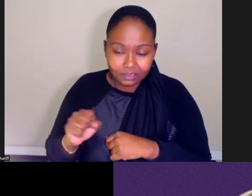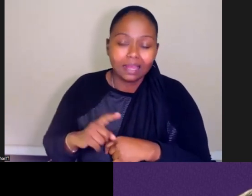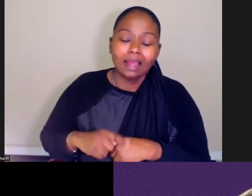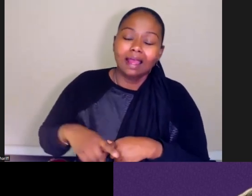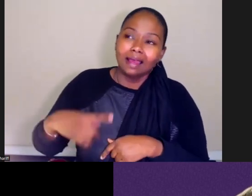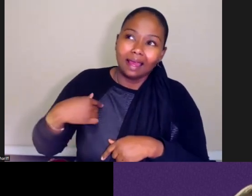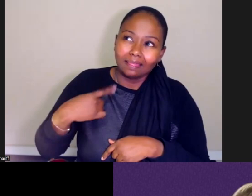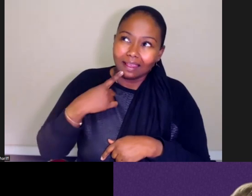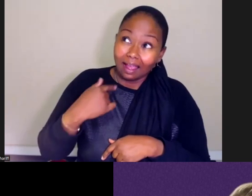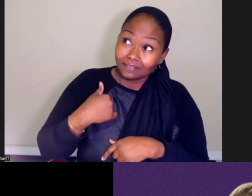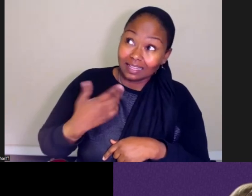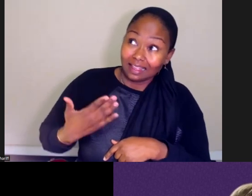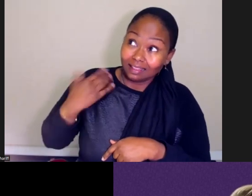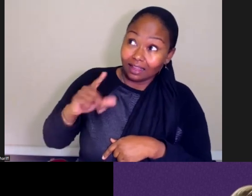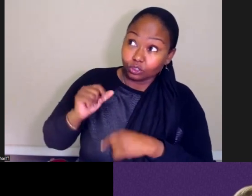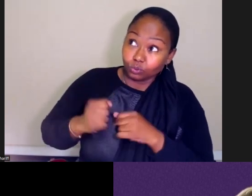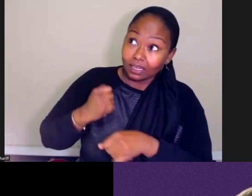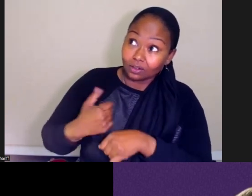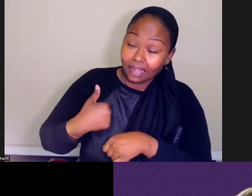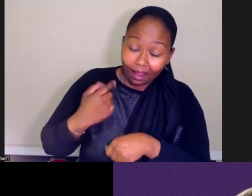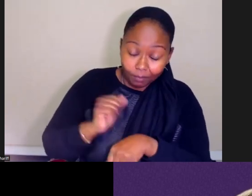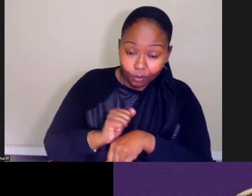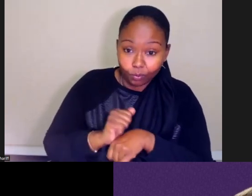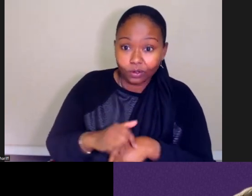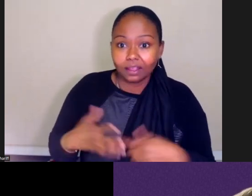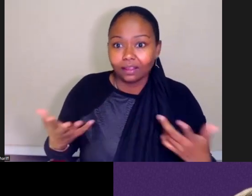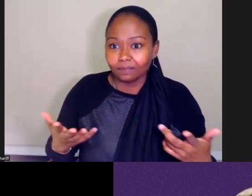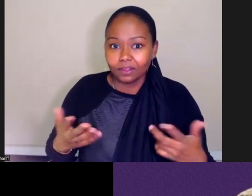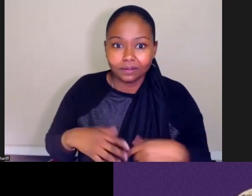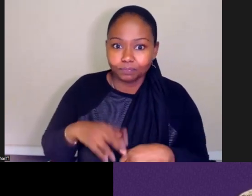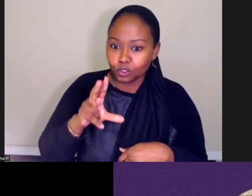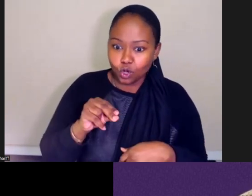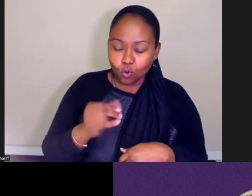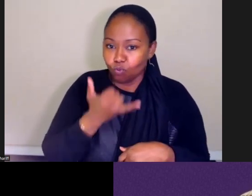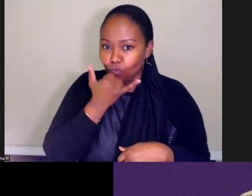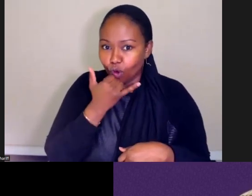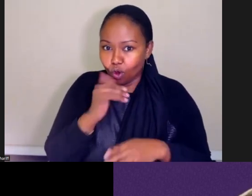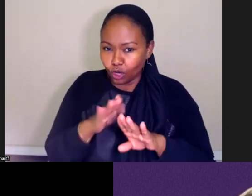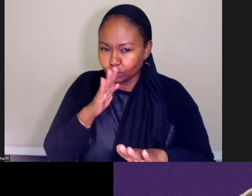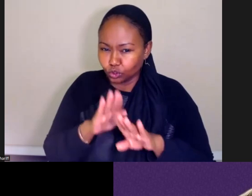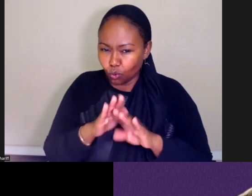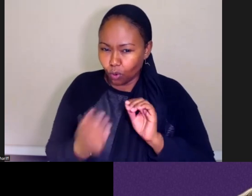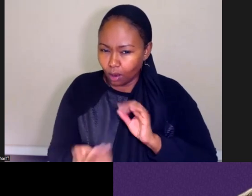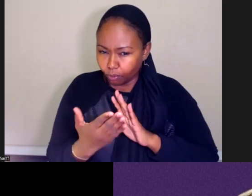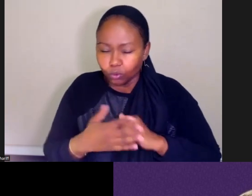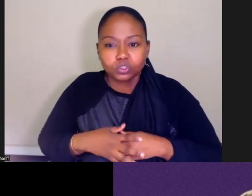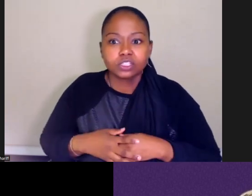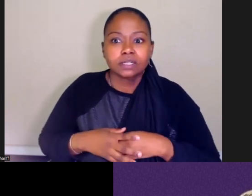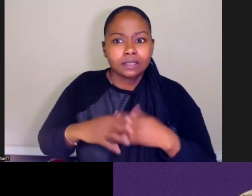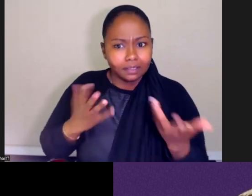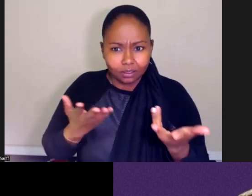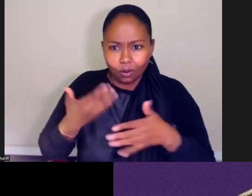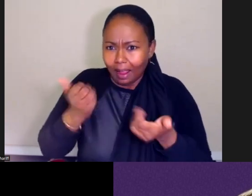think in the last 20 years that I've been working on this is the no wrong door approach. How do you access services and paying for them